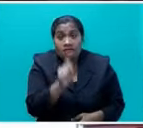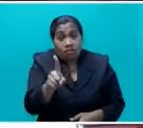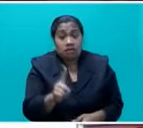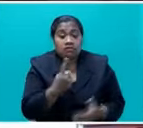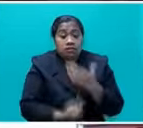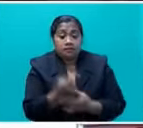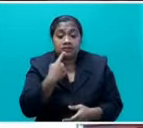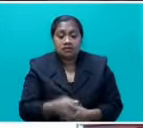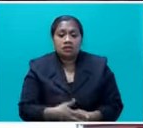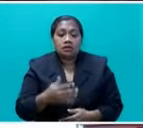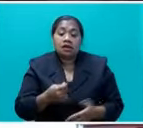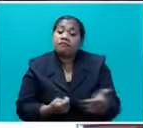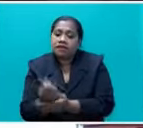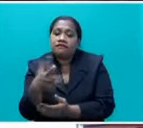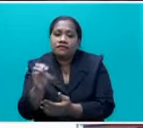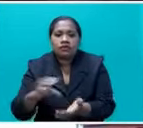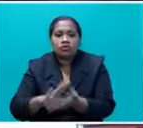because he just wanted the money then.